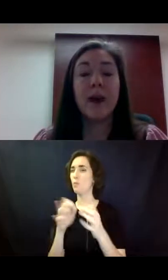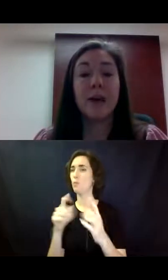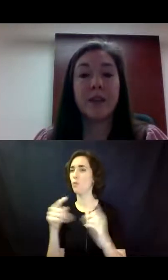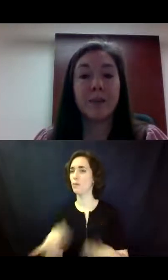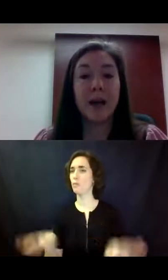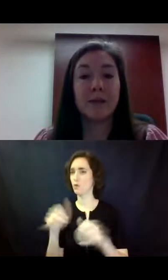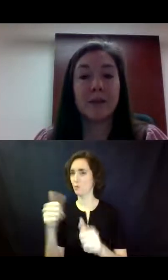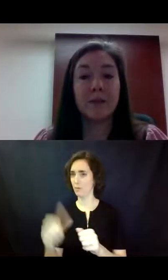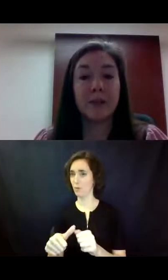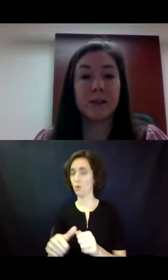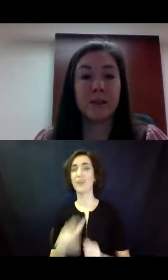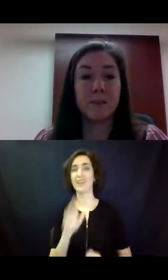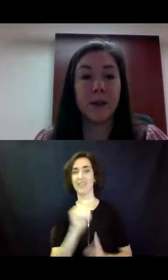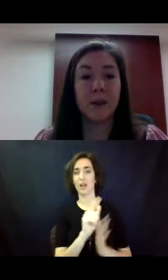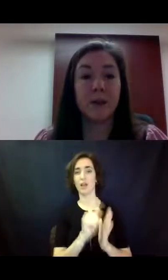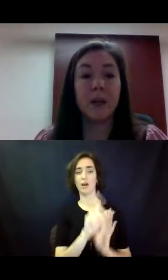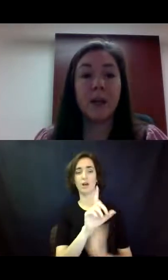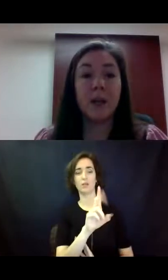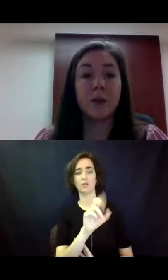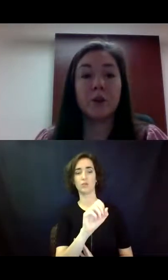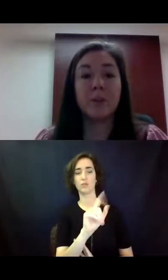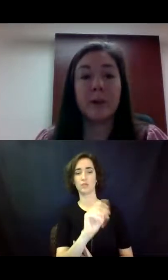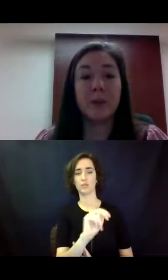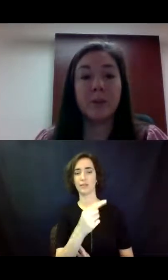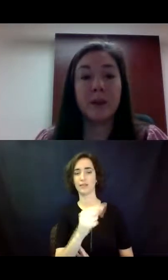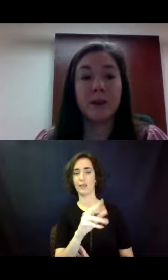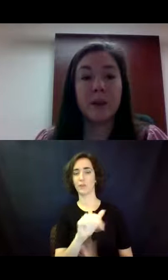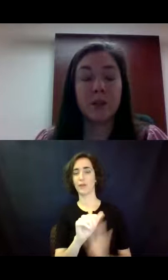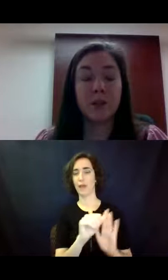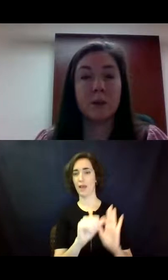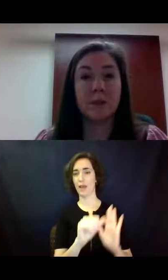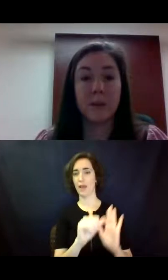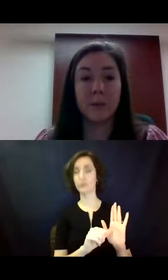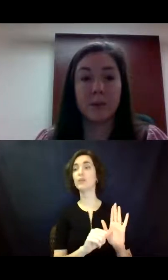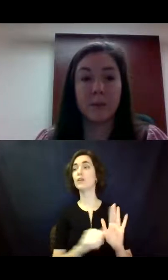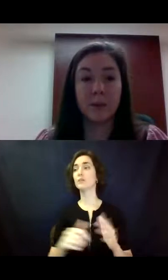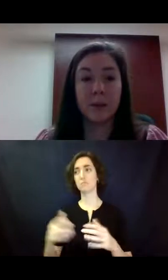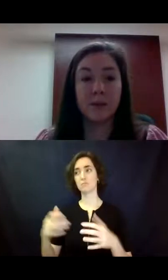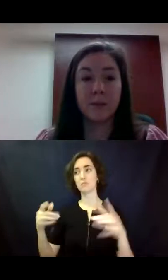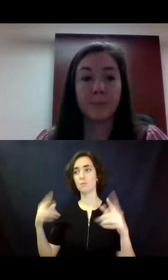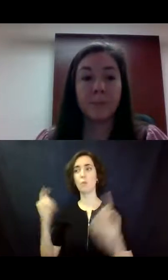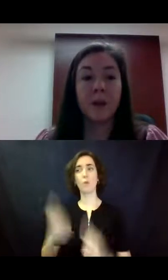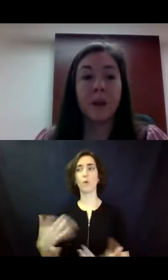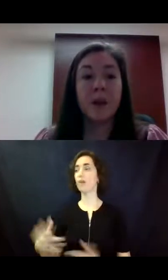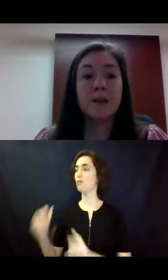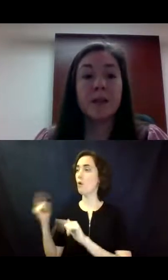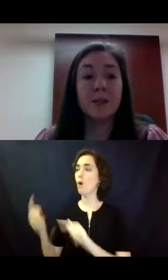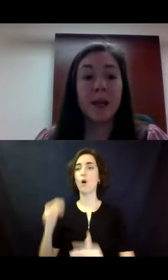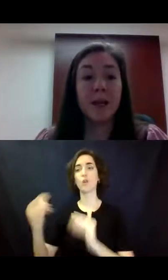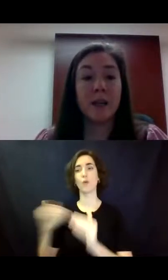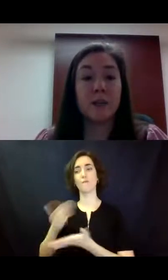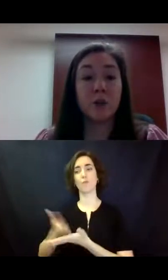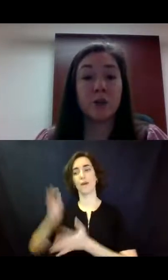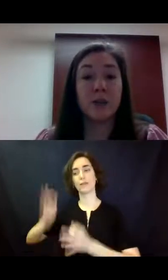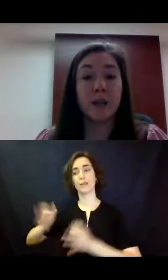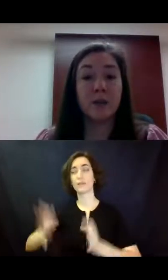have the capacity for decision-making, including people with intellectual and developmental disabilities. Decision